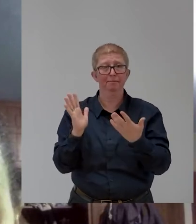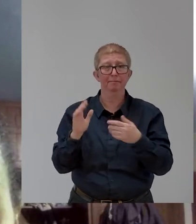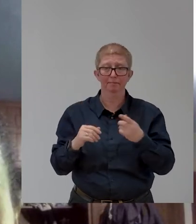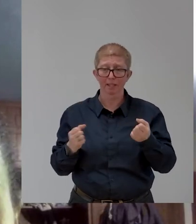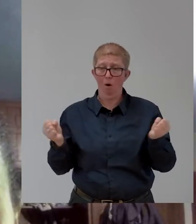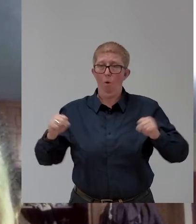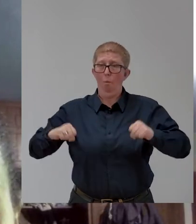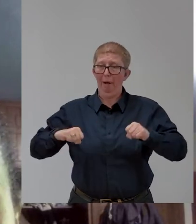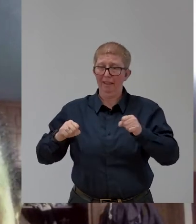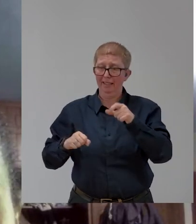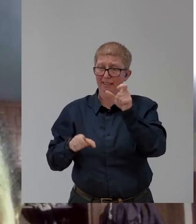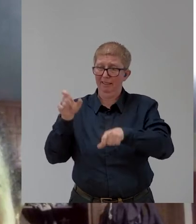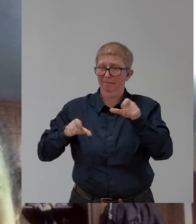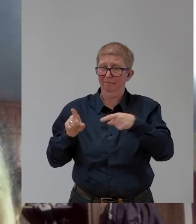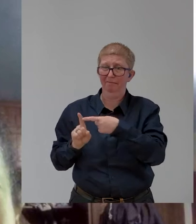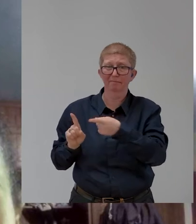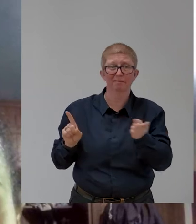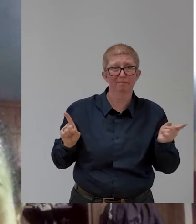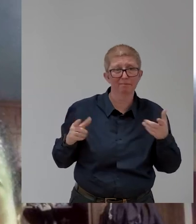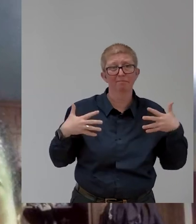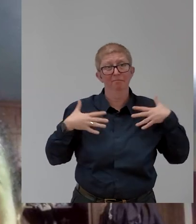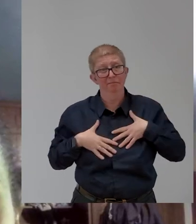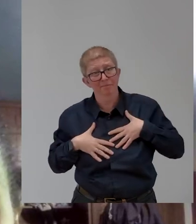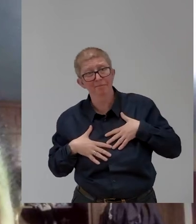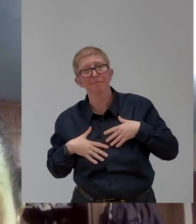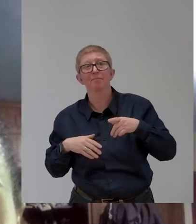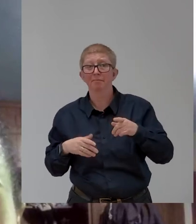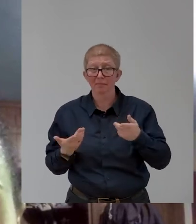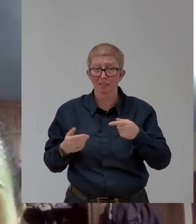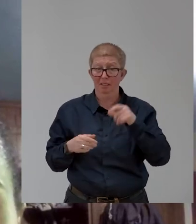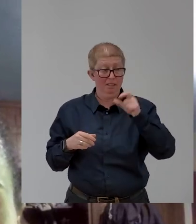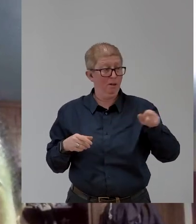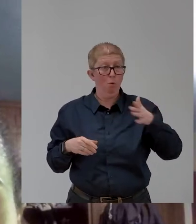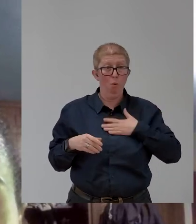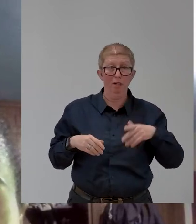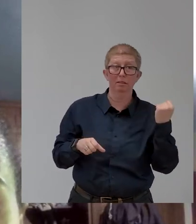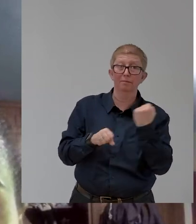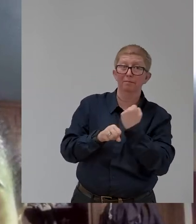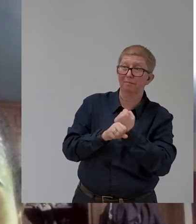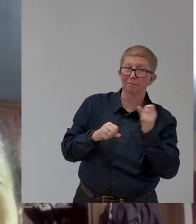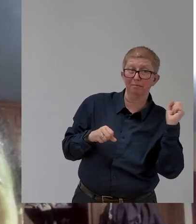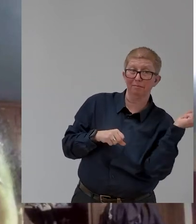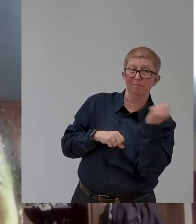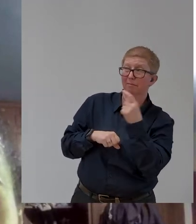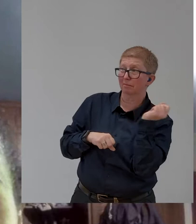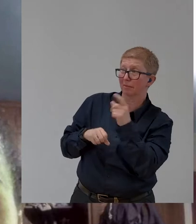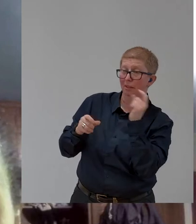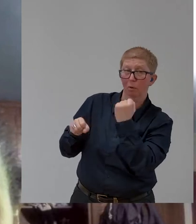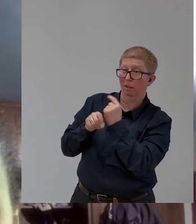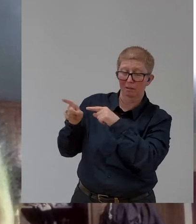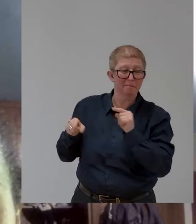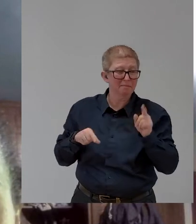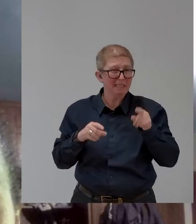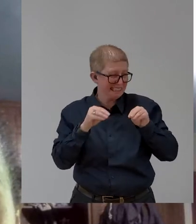equally important to think about reasonable accommodation and other adjustments throughout the training, not only in employment. Now sometimes